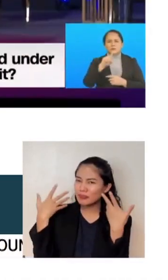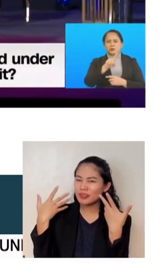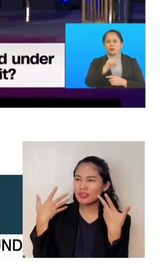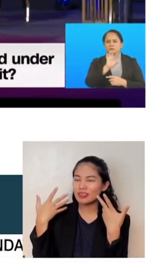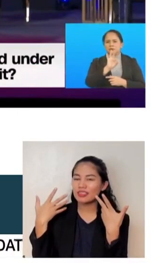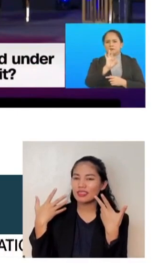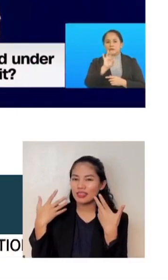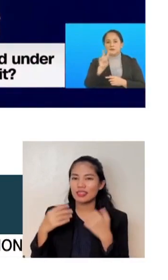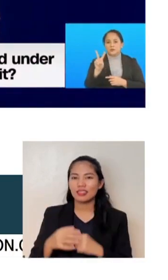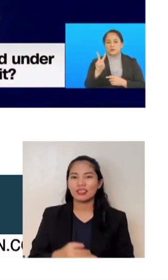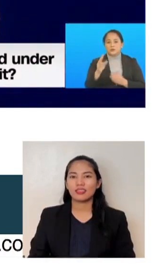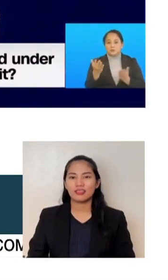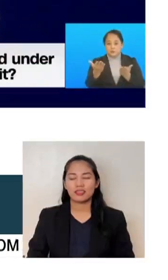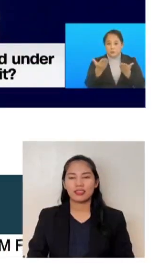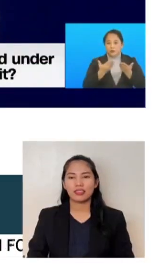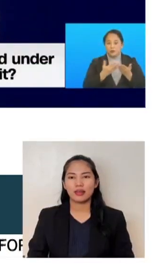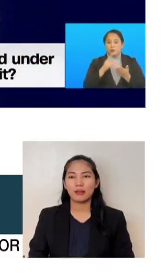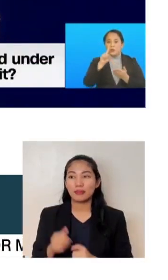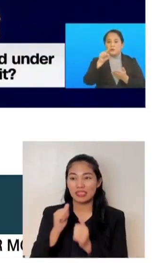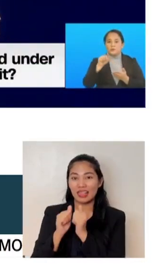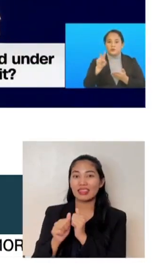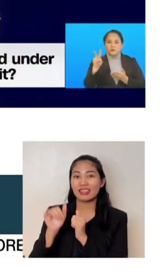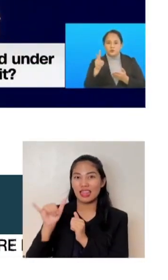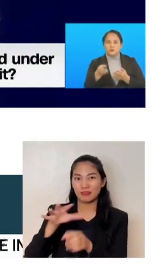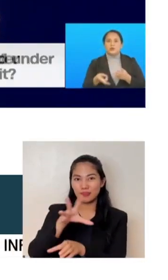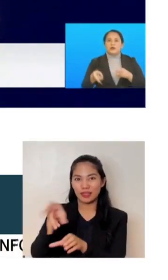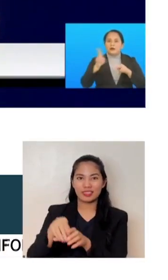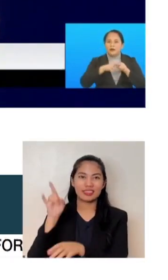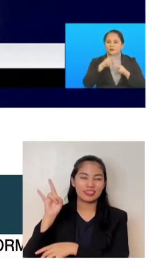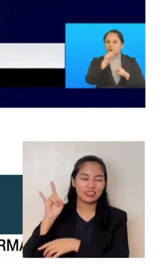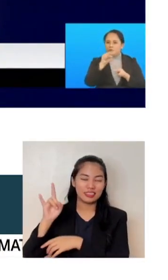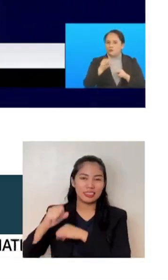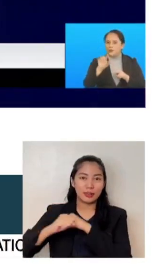of the course correction in his campaign to make him more relatable.